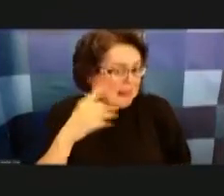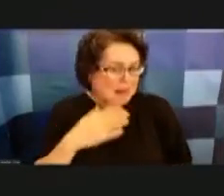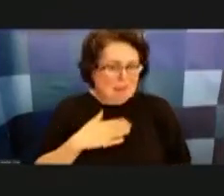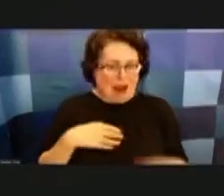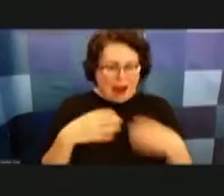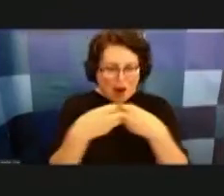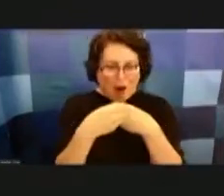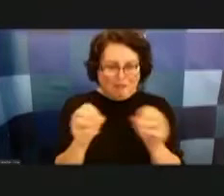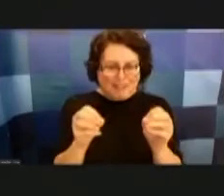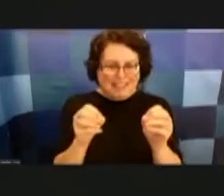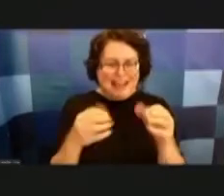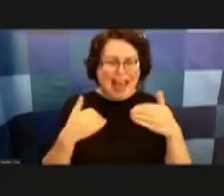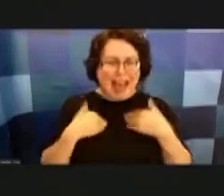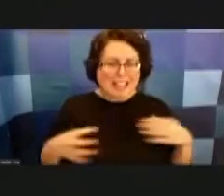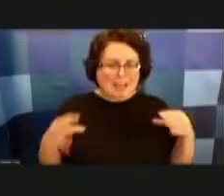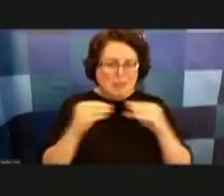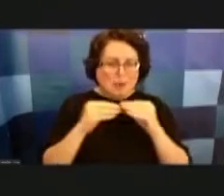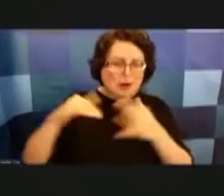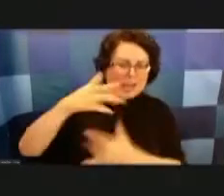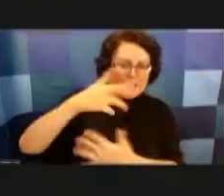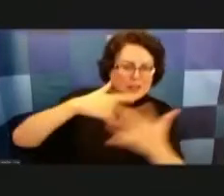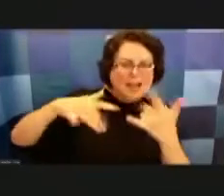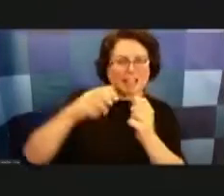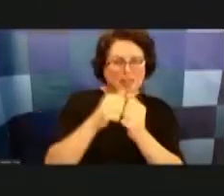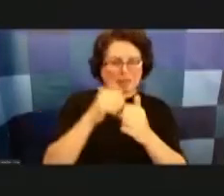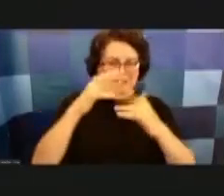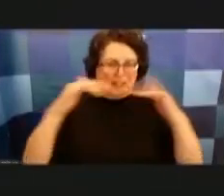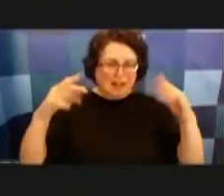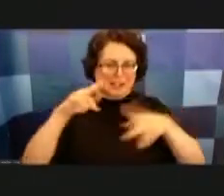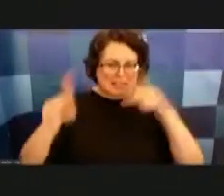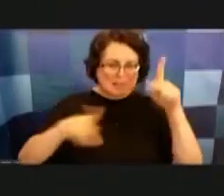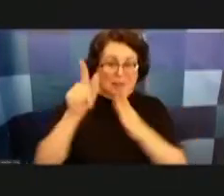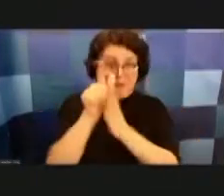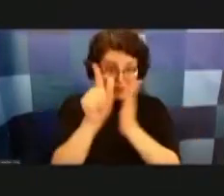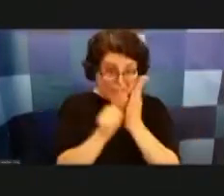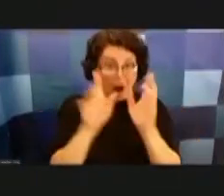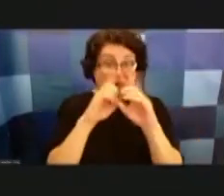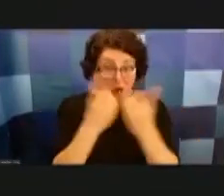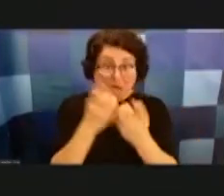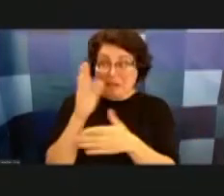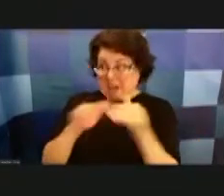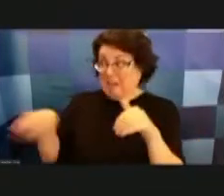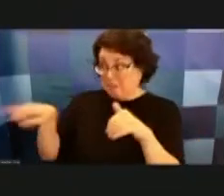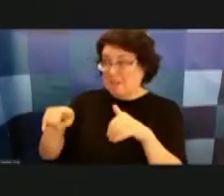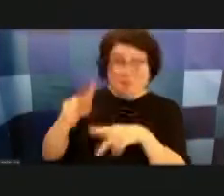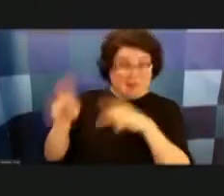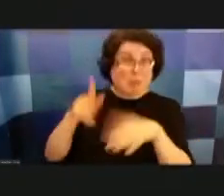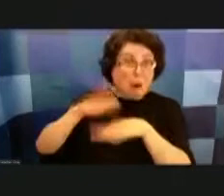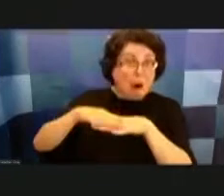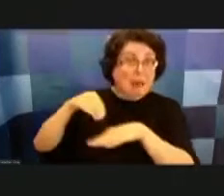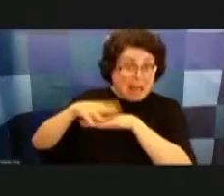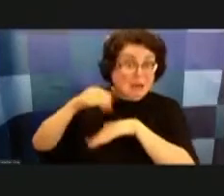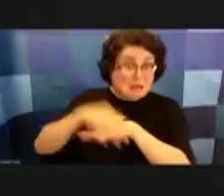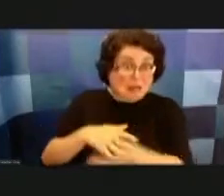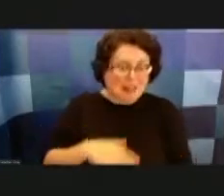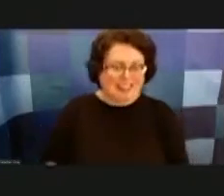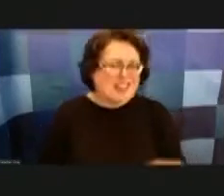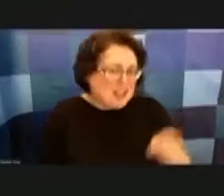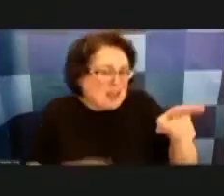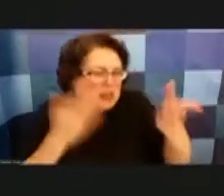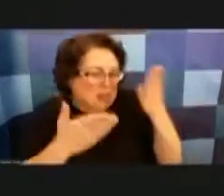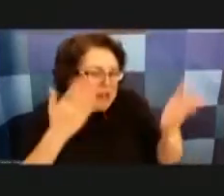interaction with various people in the law department of anyone on council as you know